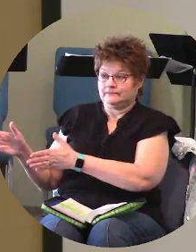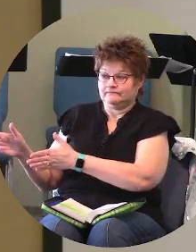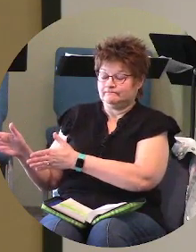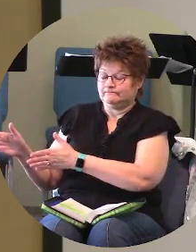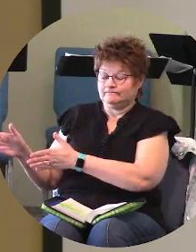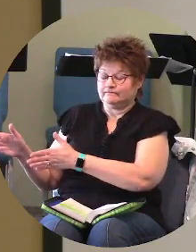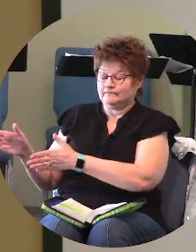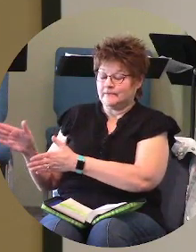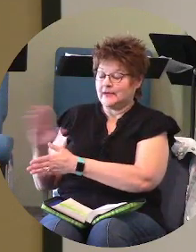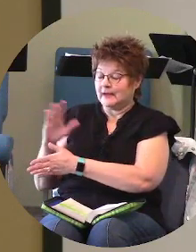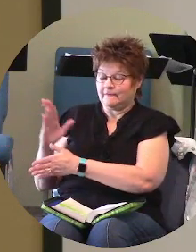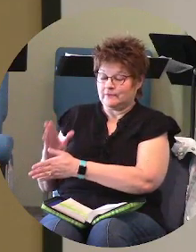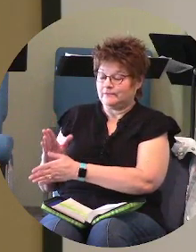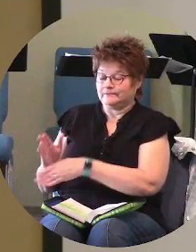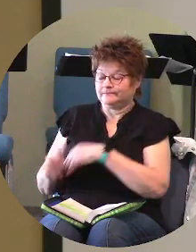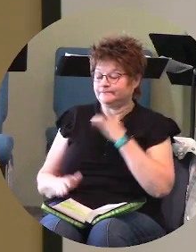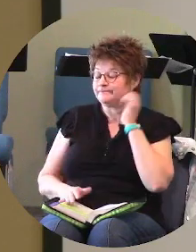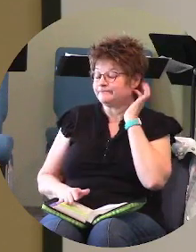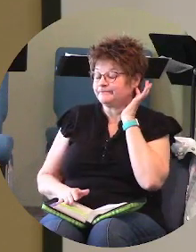ever